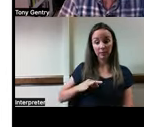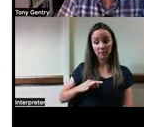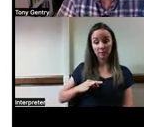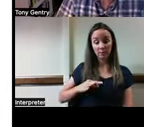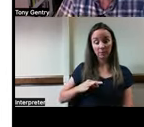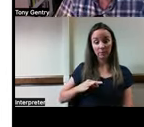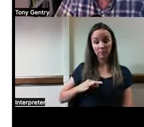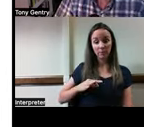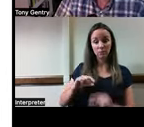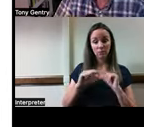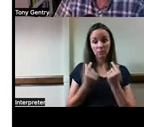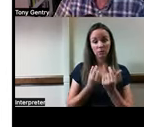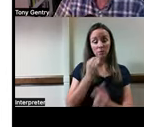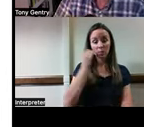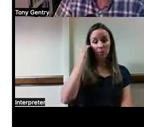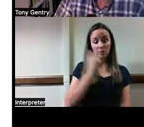the group home?